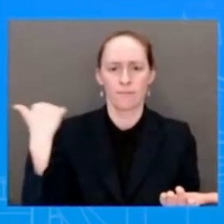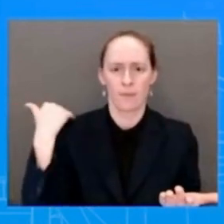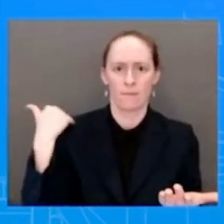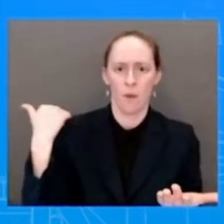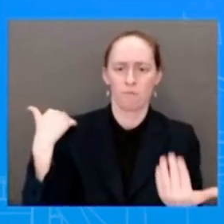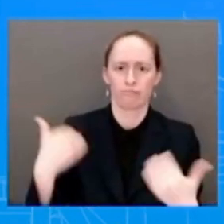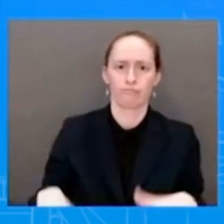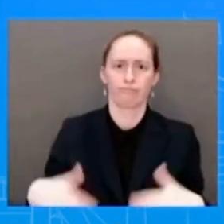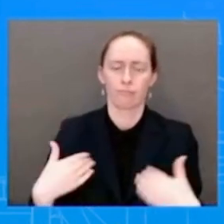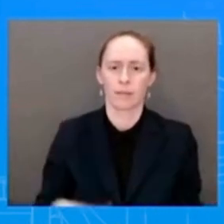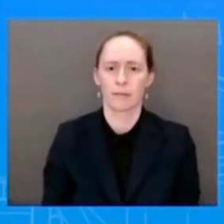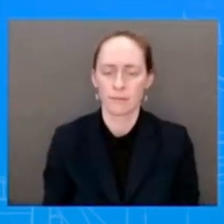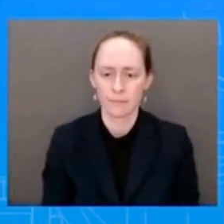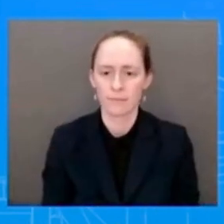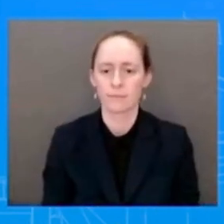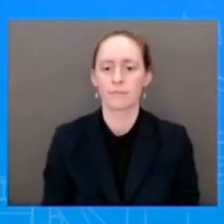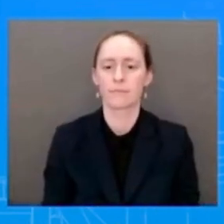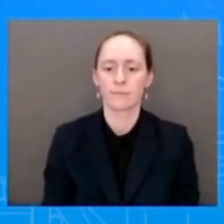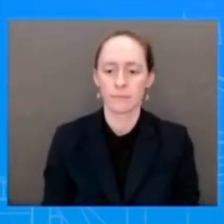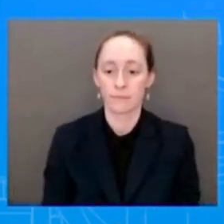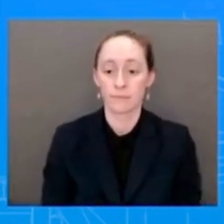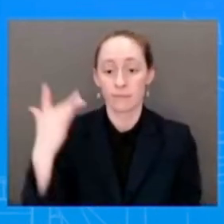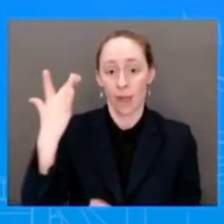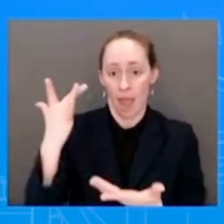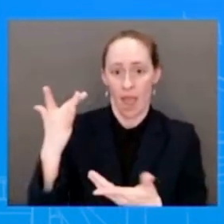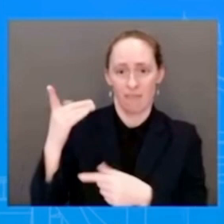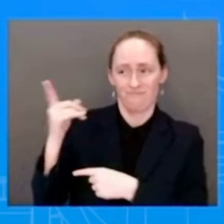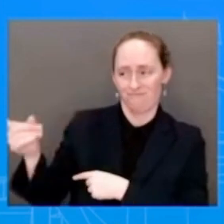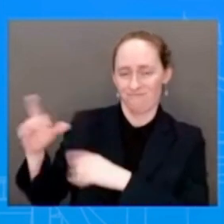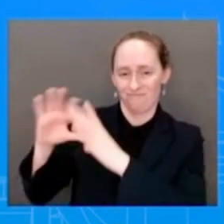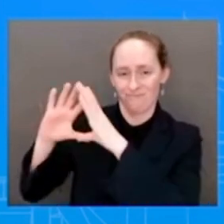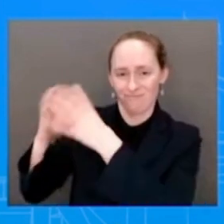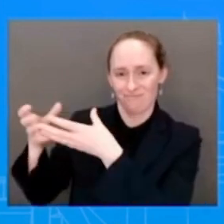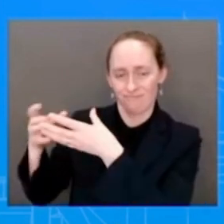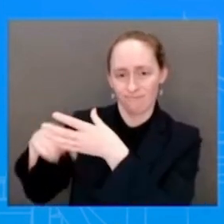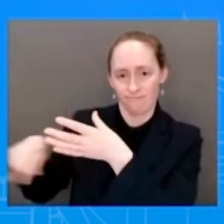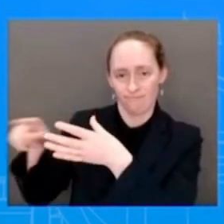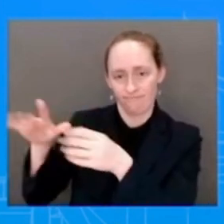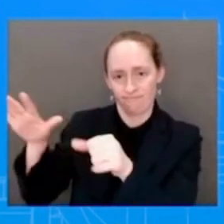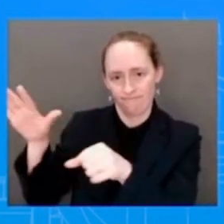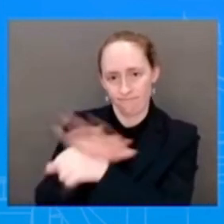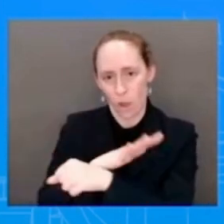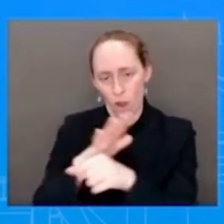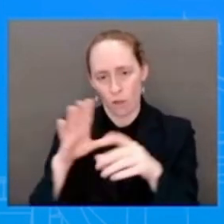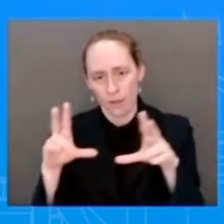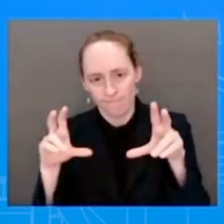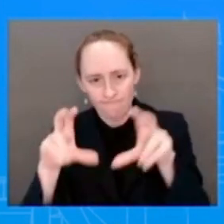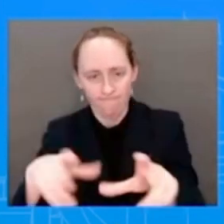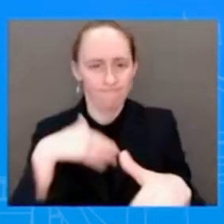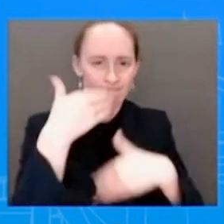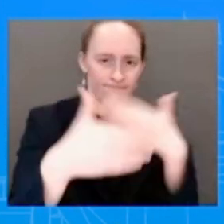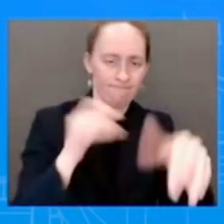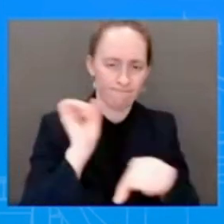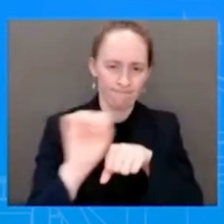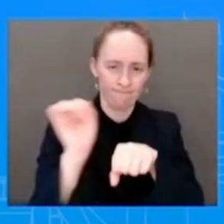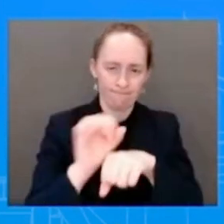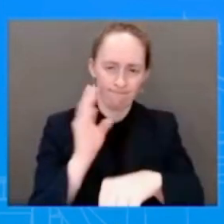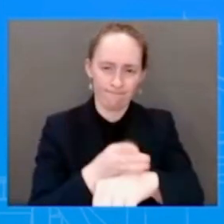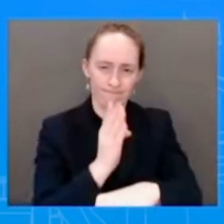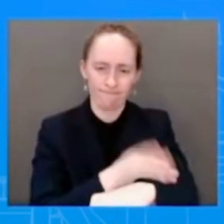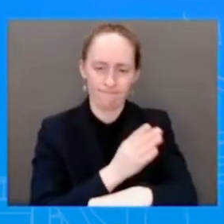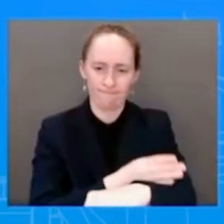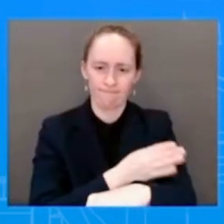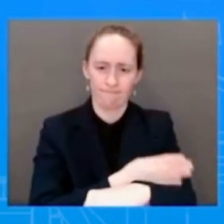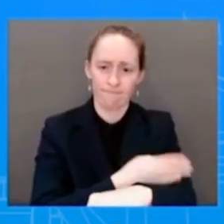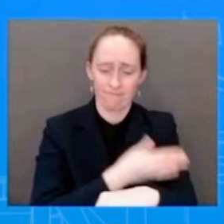work that this administration has done. And so we're continuing to do that. It's still, we're still fighting COVID as I just laid out. And